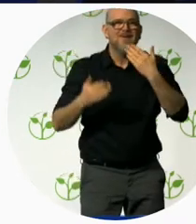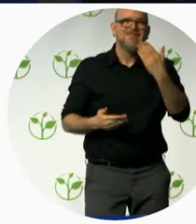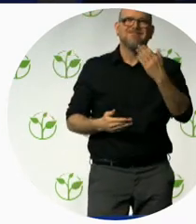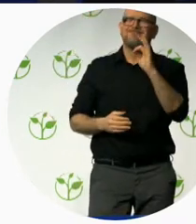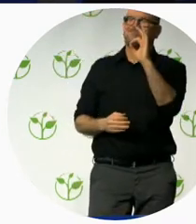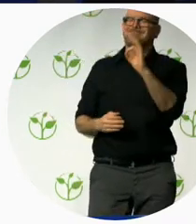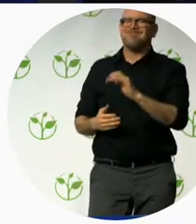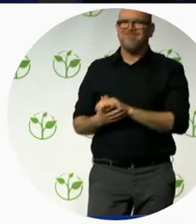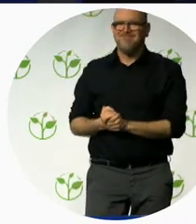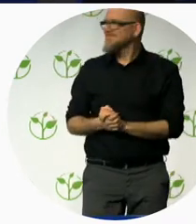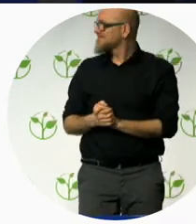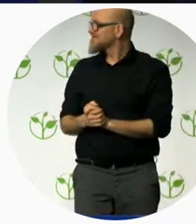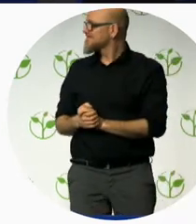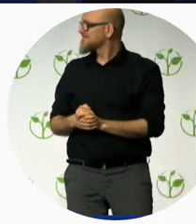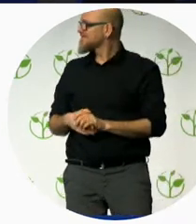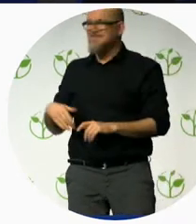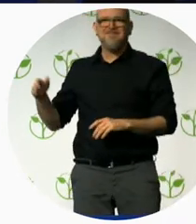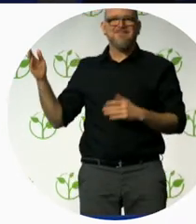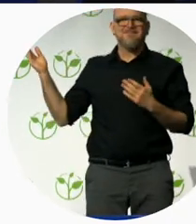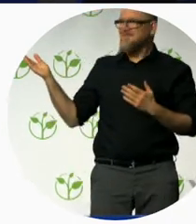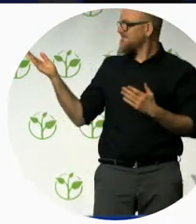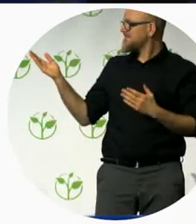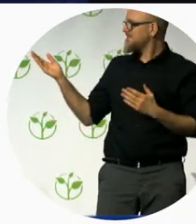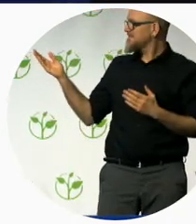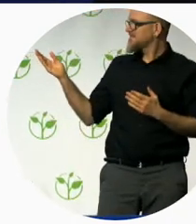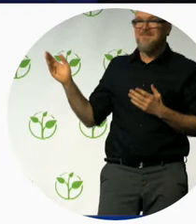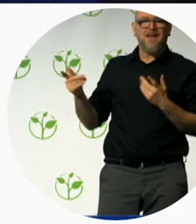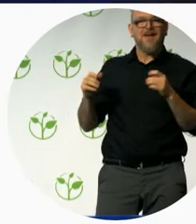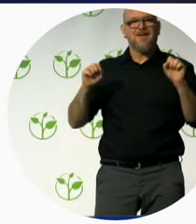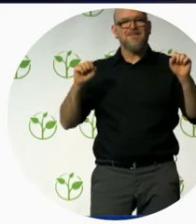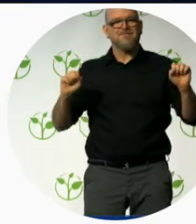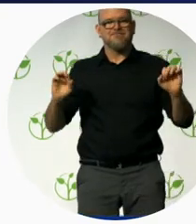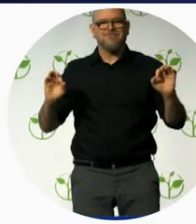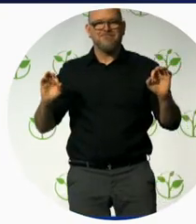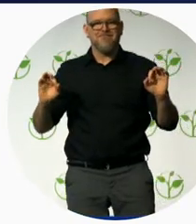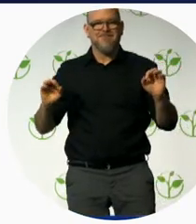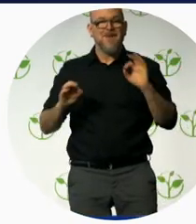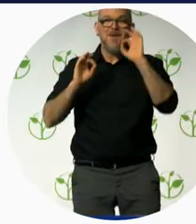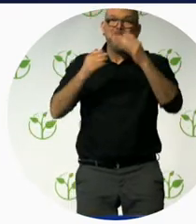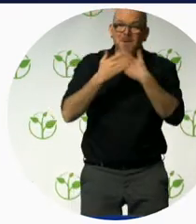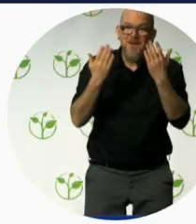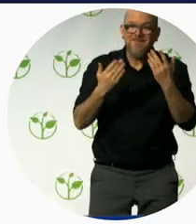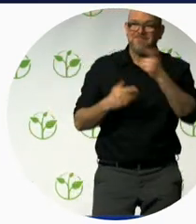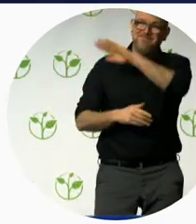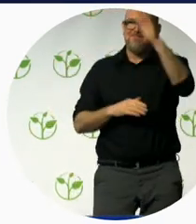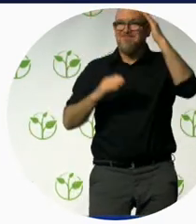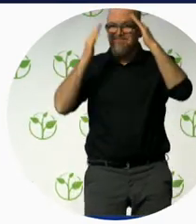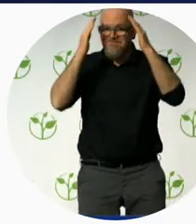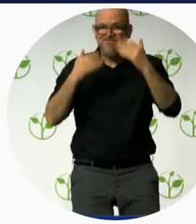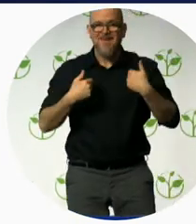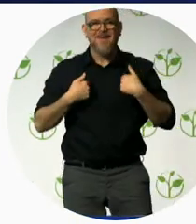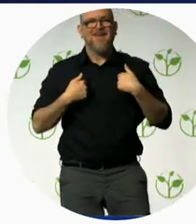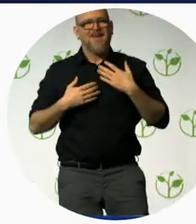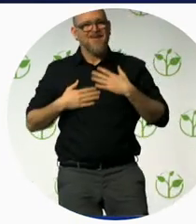morning everybody everybody and very nice to meet you